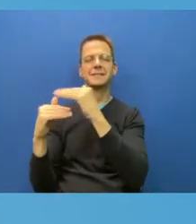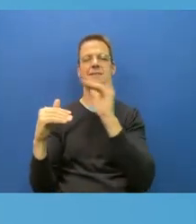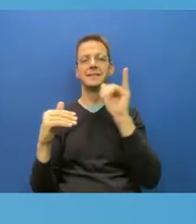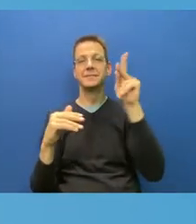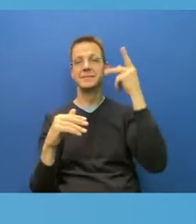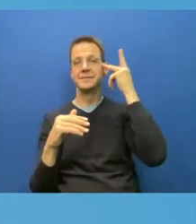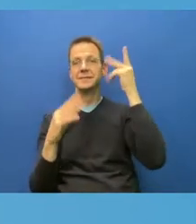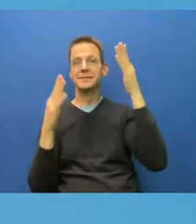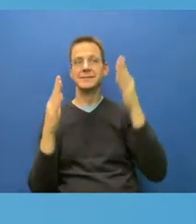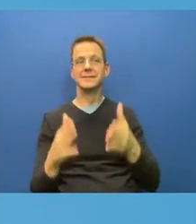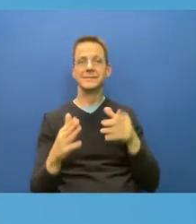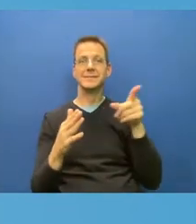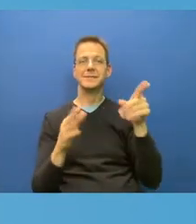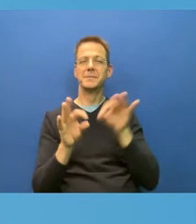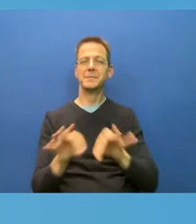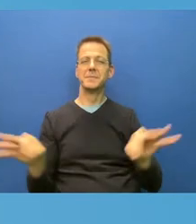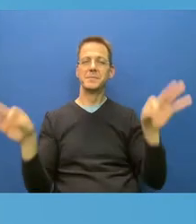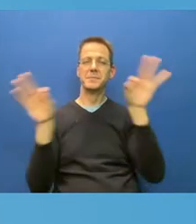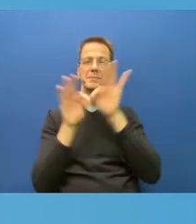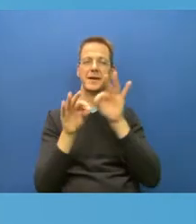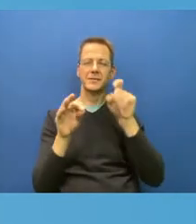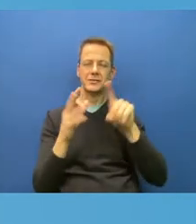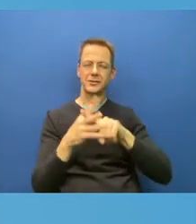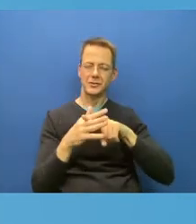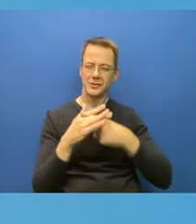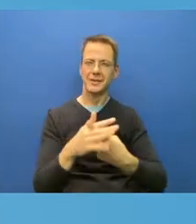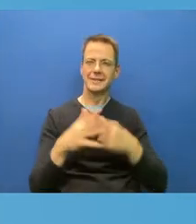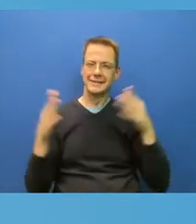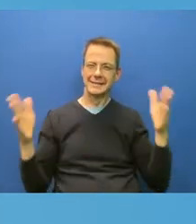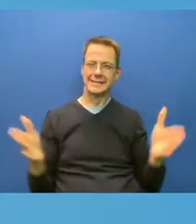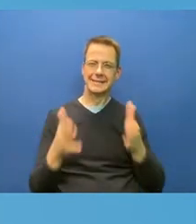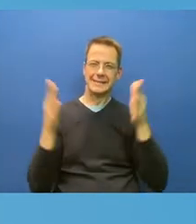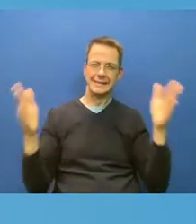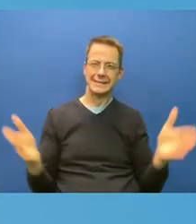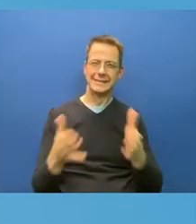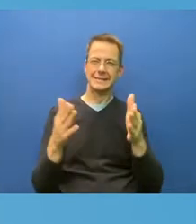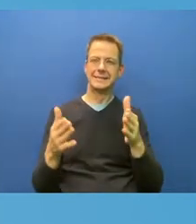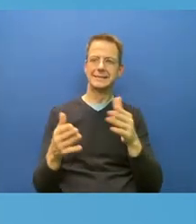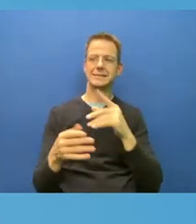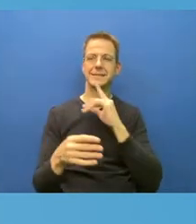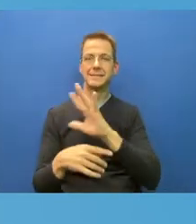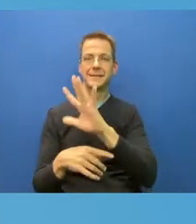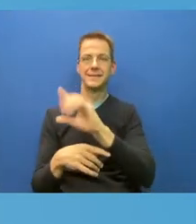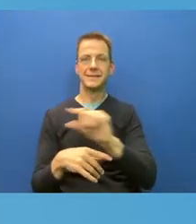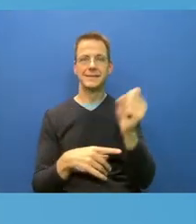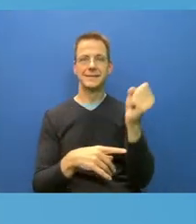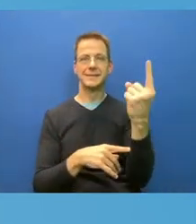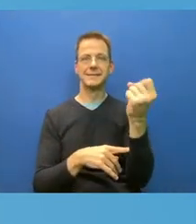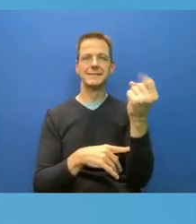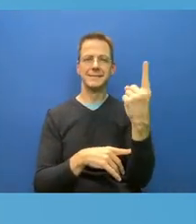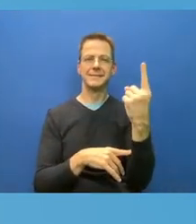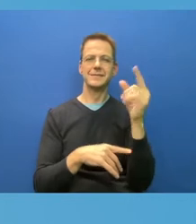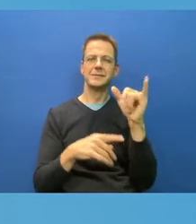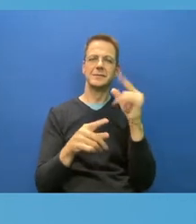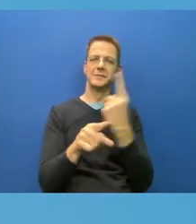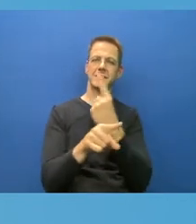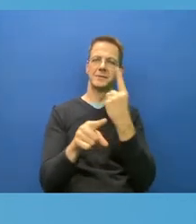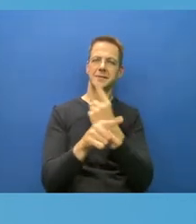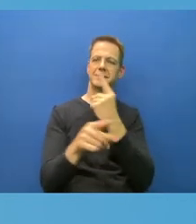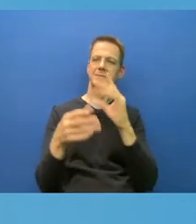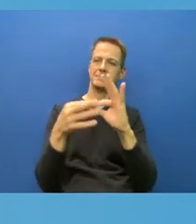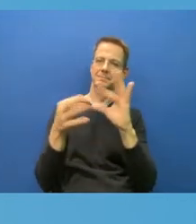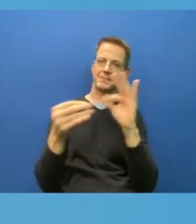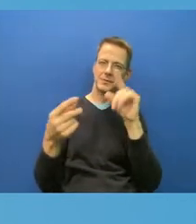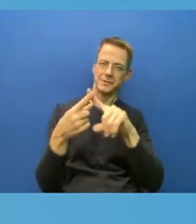start appropriate messaging. And and what we saw in the, you know, last last year about this time was some really inappropriate